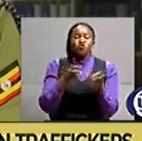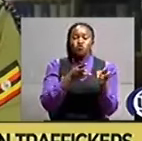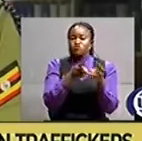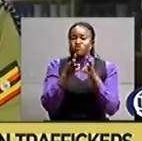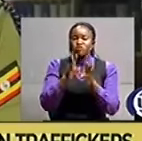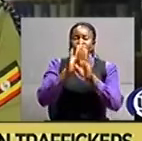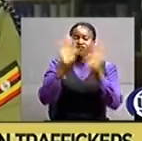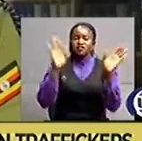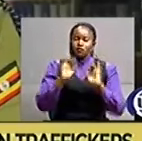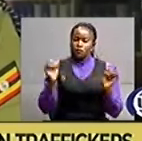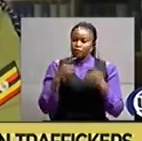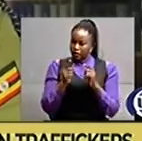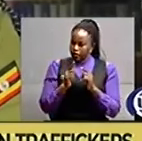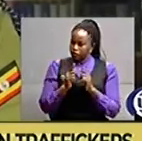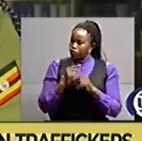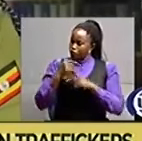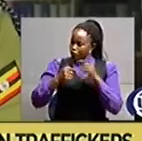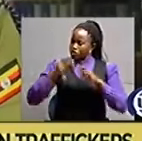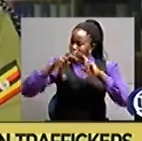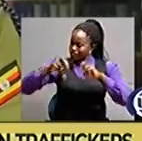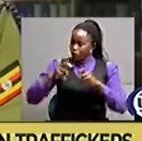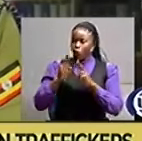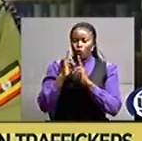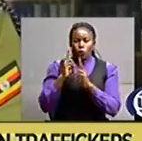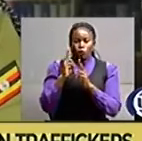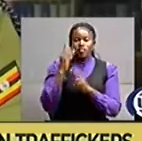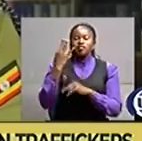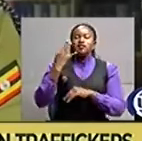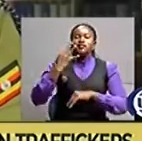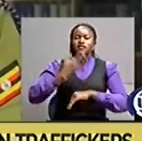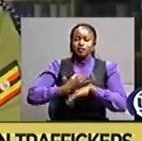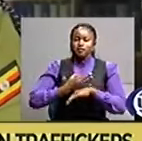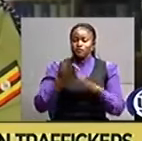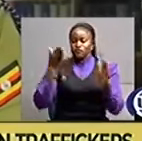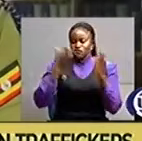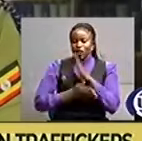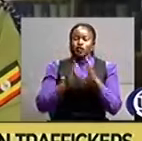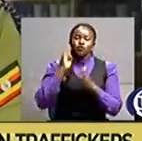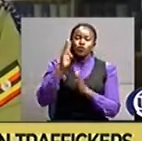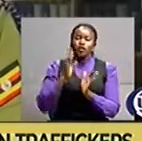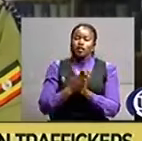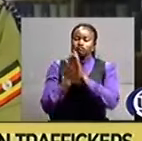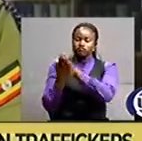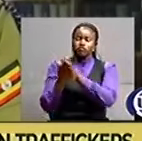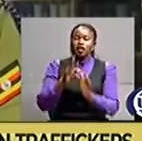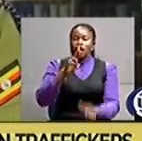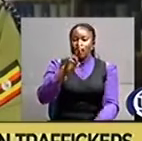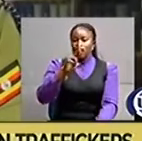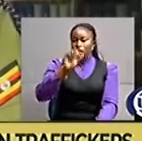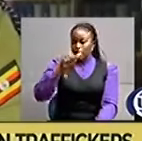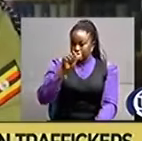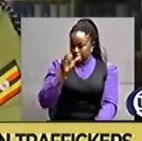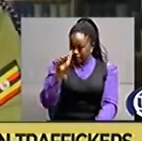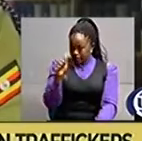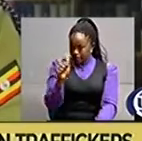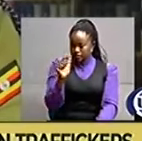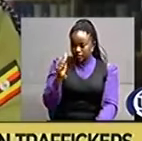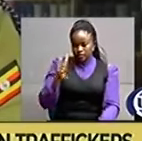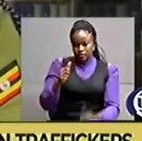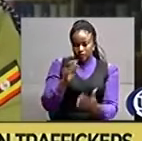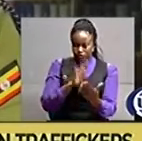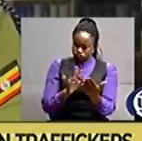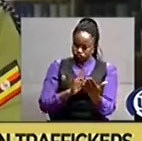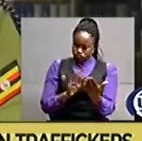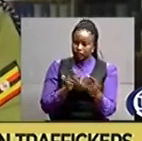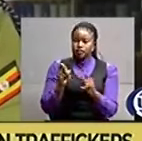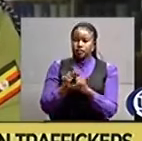investigating further we hope that in three days this file will be submitted to the rsa for peruso and advice